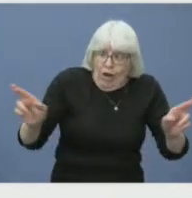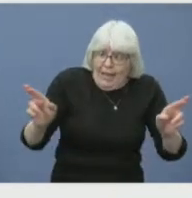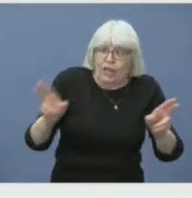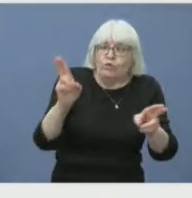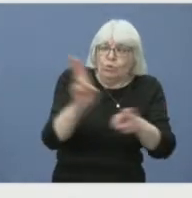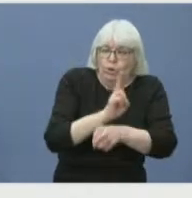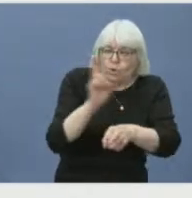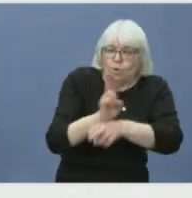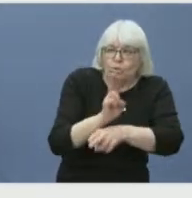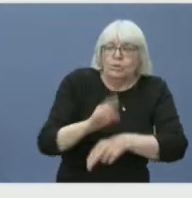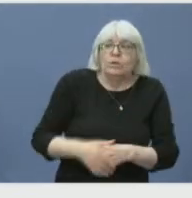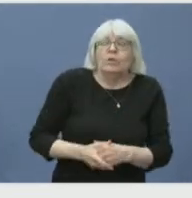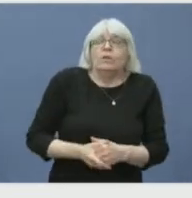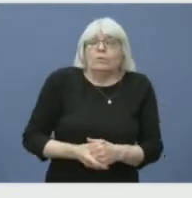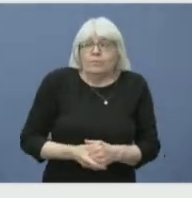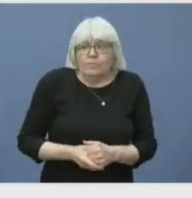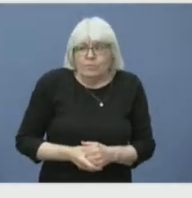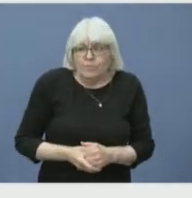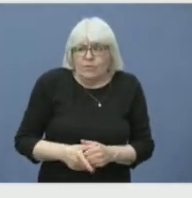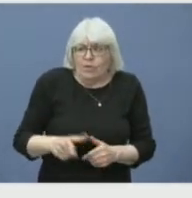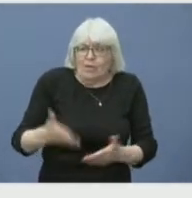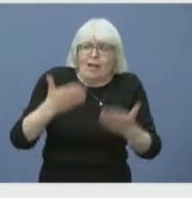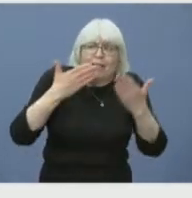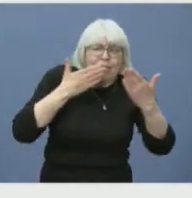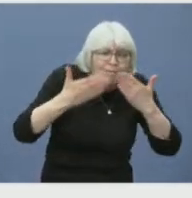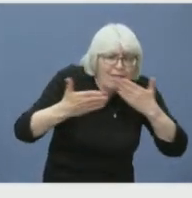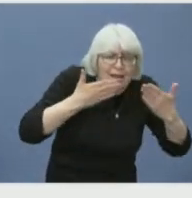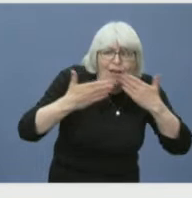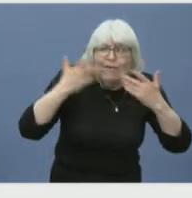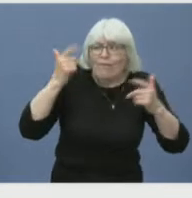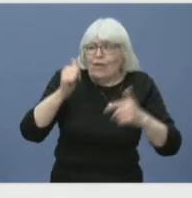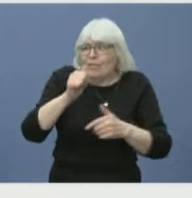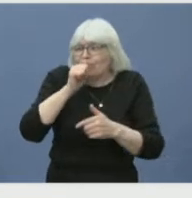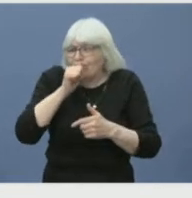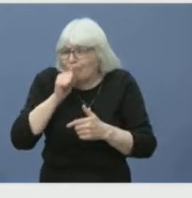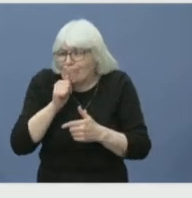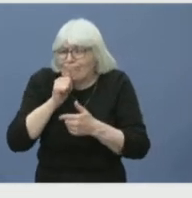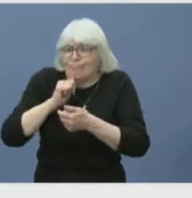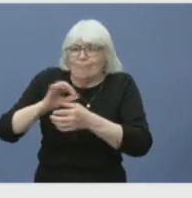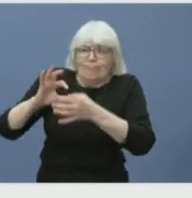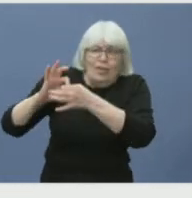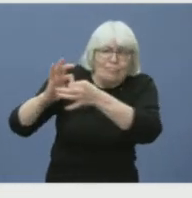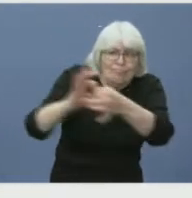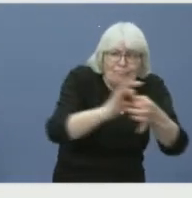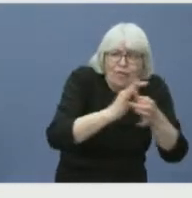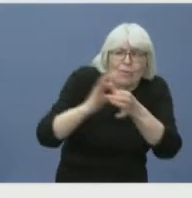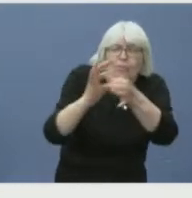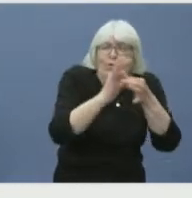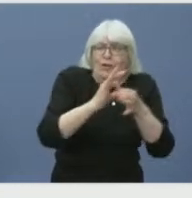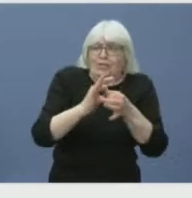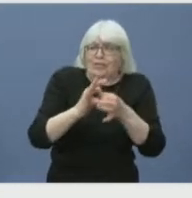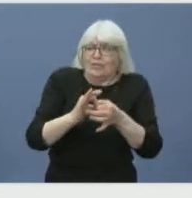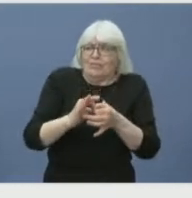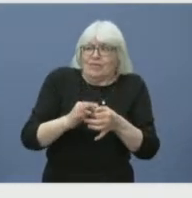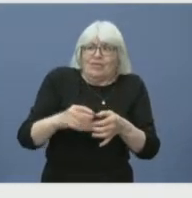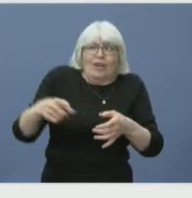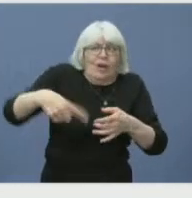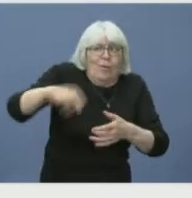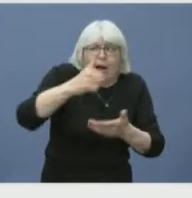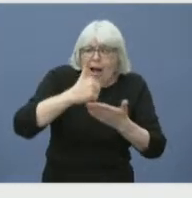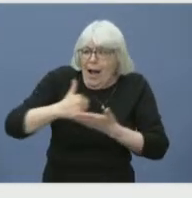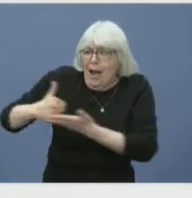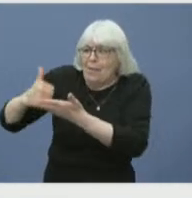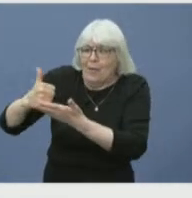and your perseverance. Above all, I want to thank you for doing whatever you can to help your fellow Nova Scotians through all the